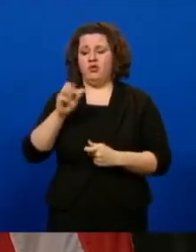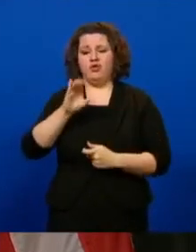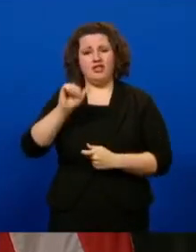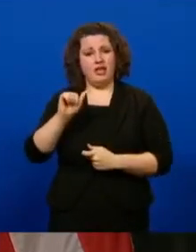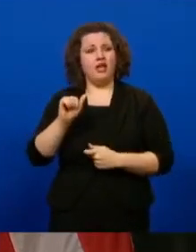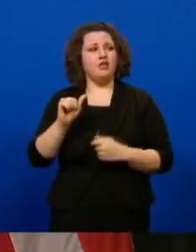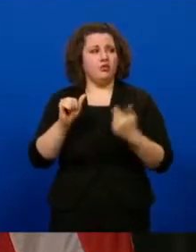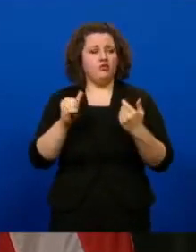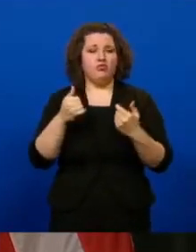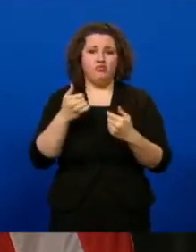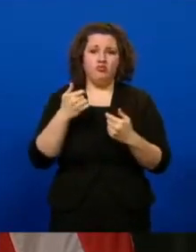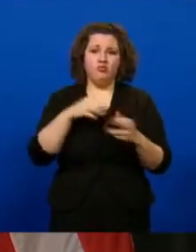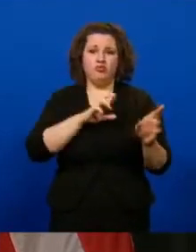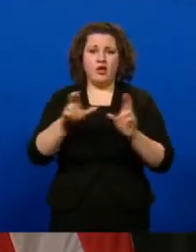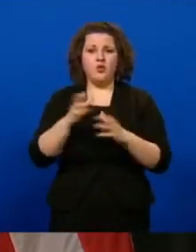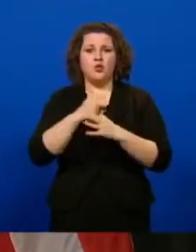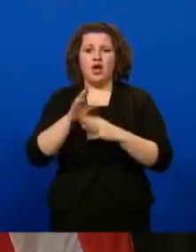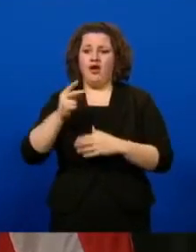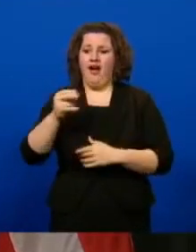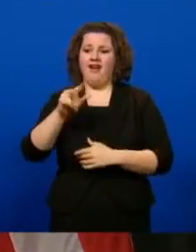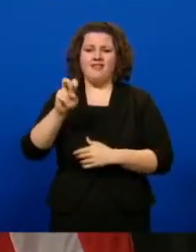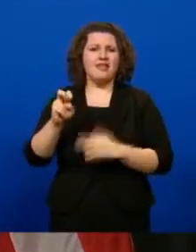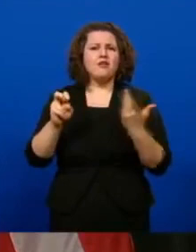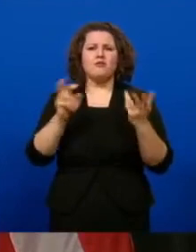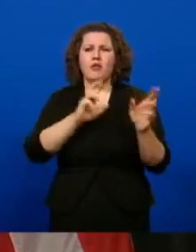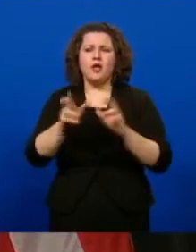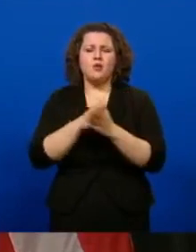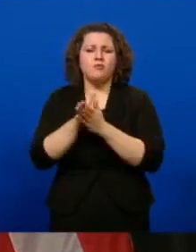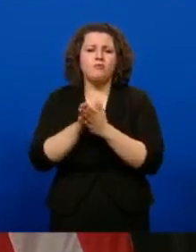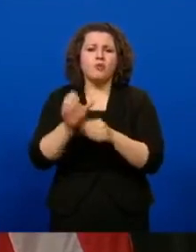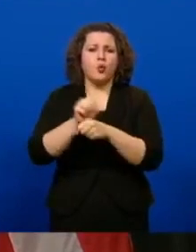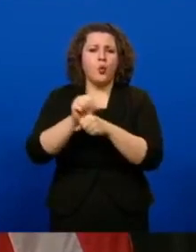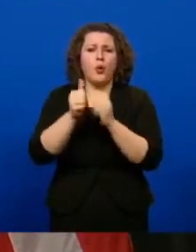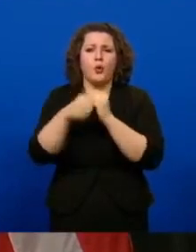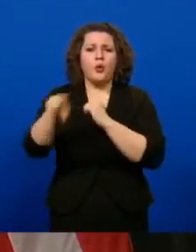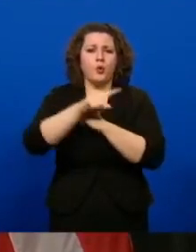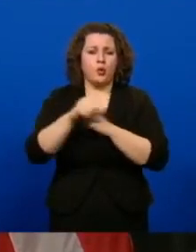and for working with us on this important public health effort. Thank you.